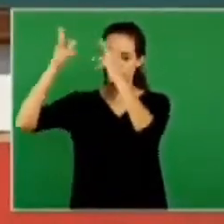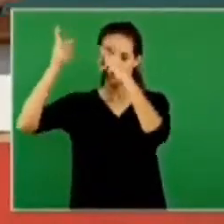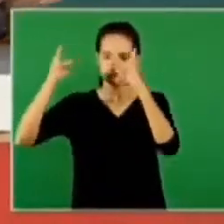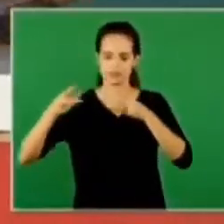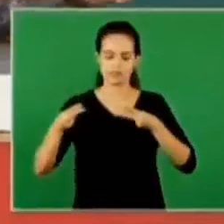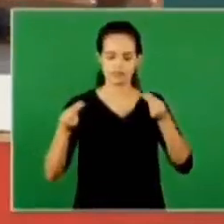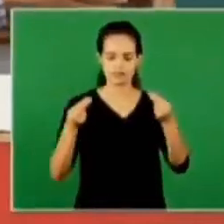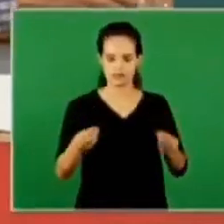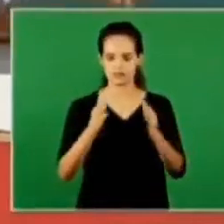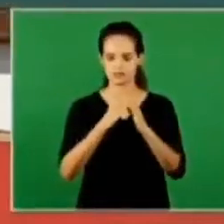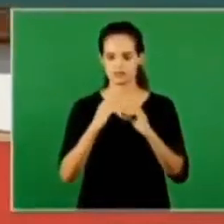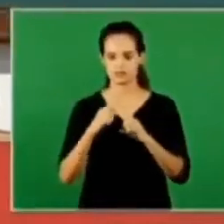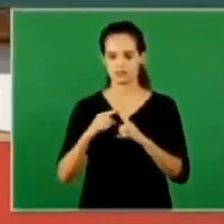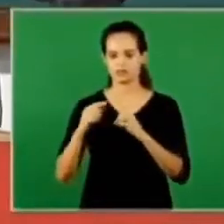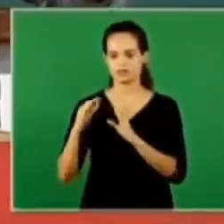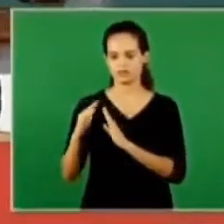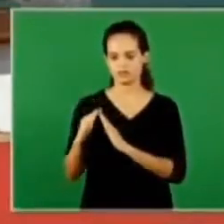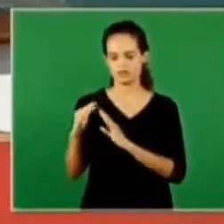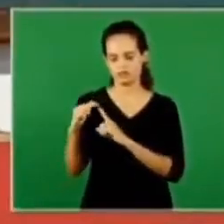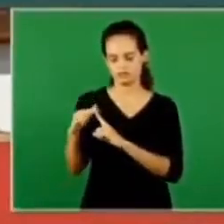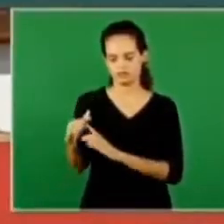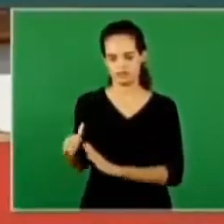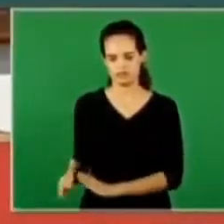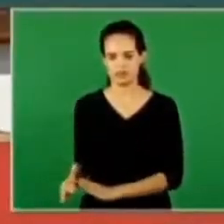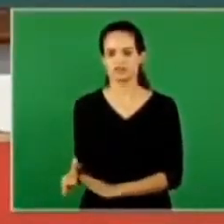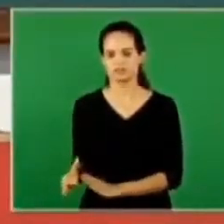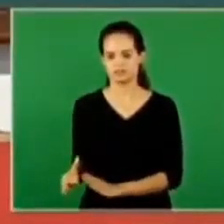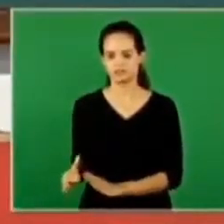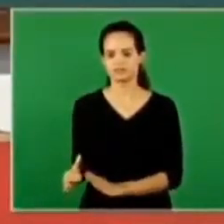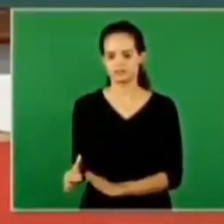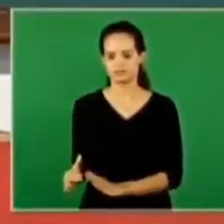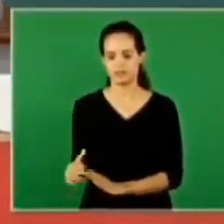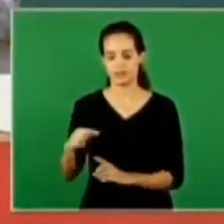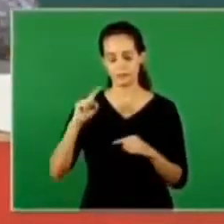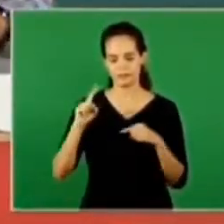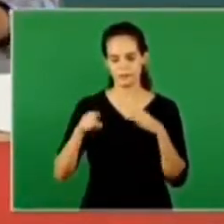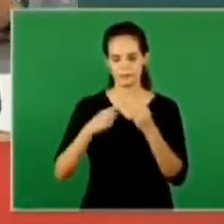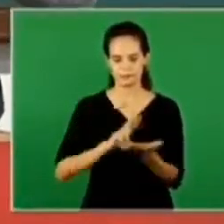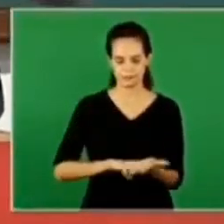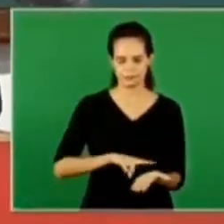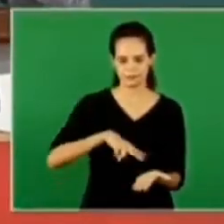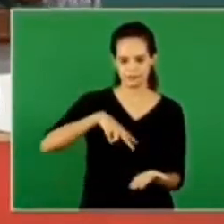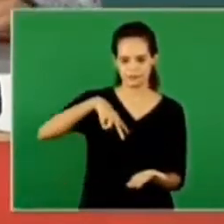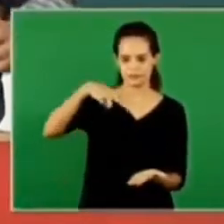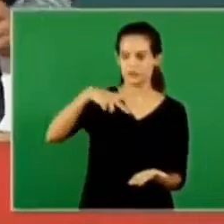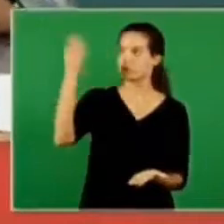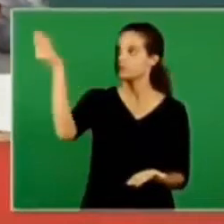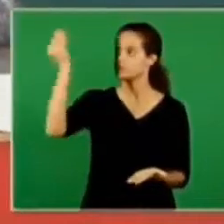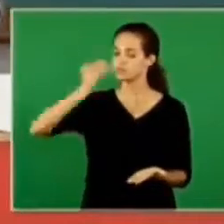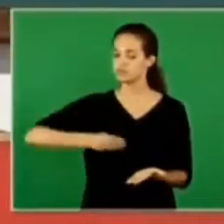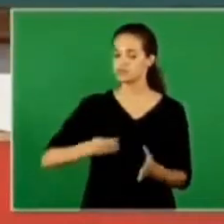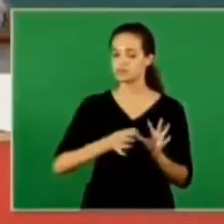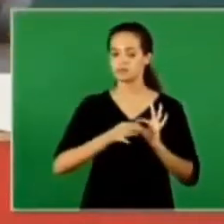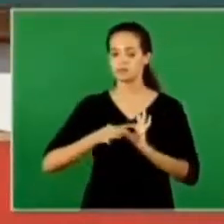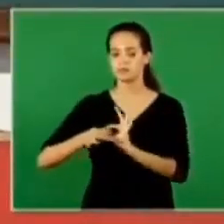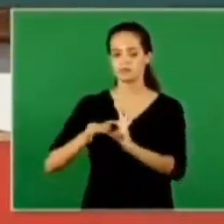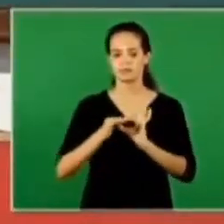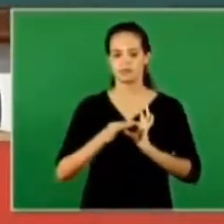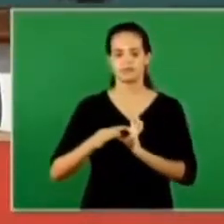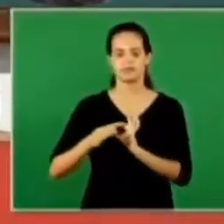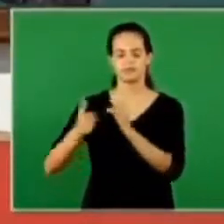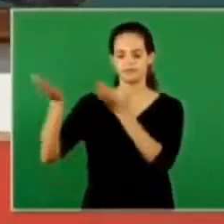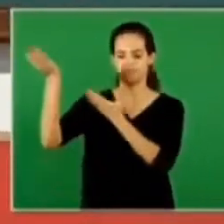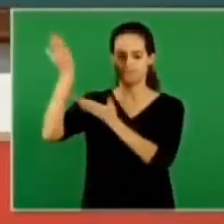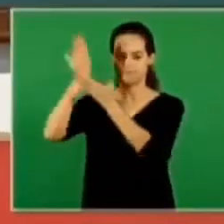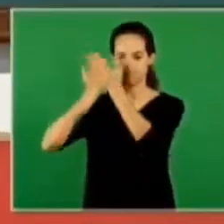left for the church after the resurrection was the fellowship the fellowship the